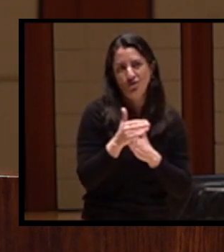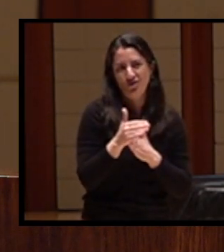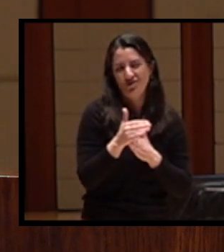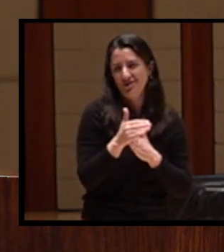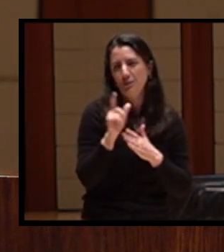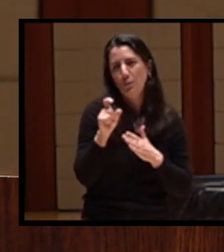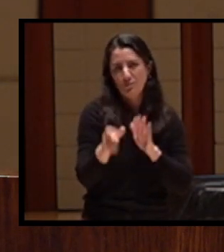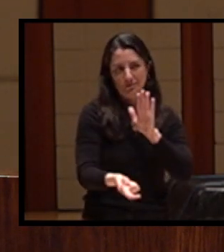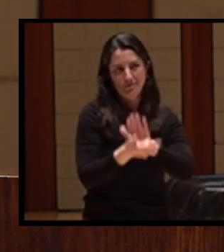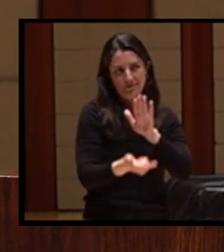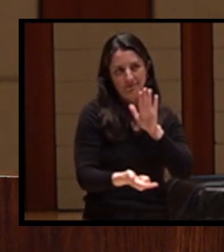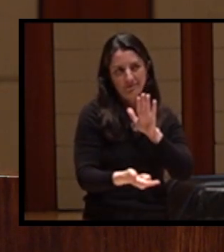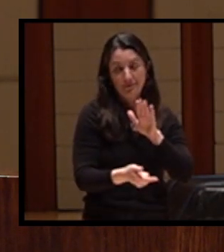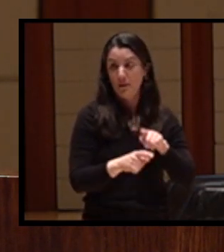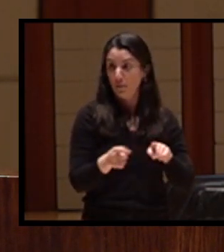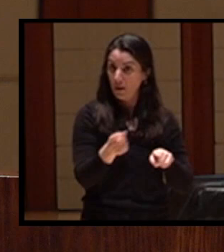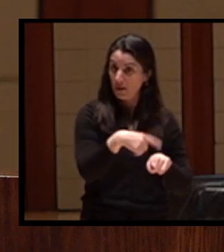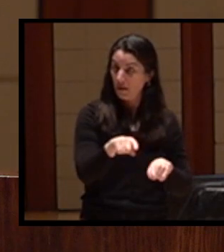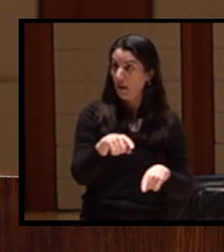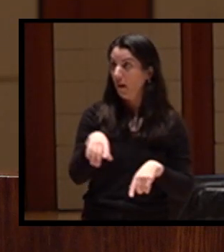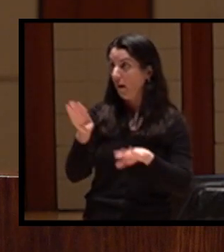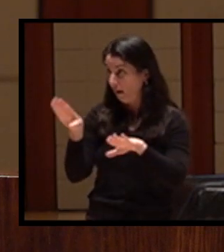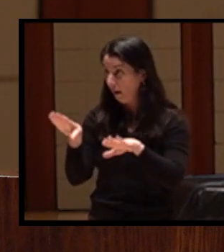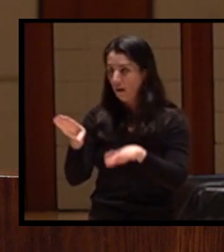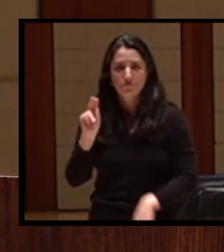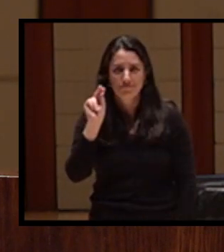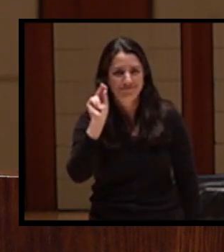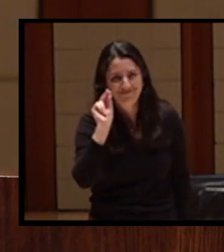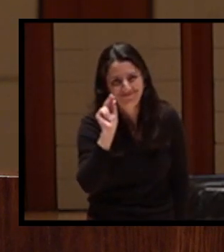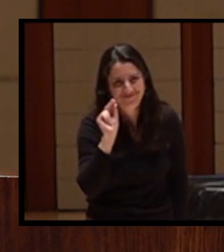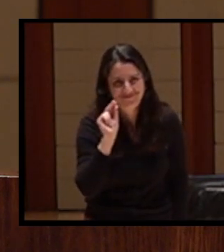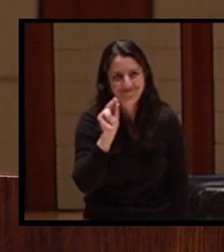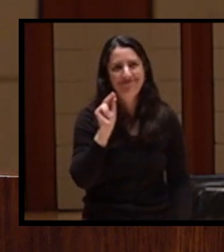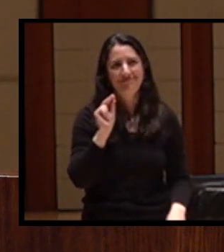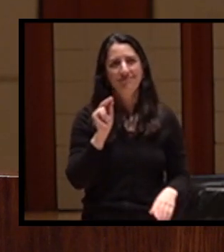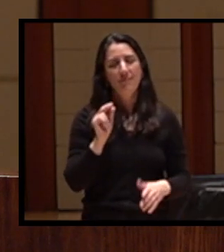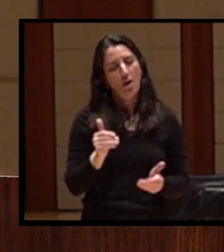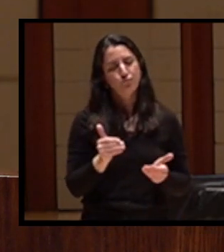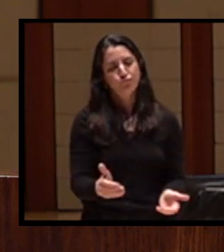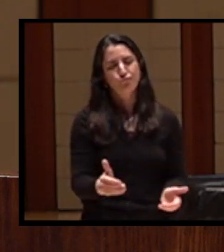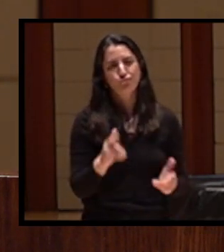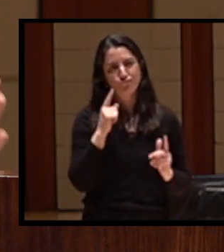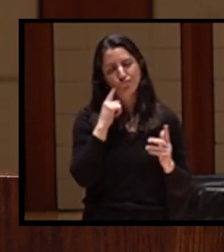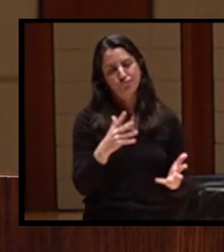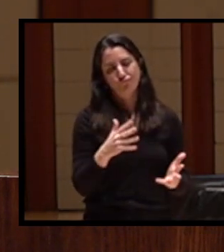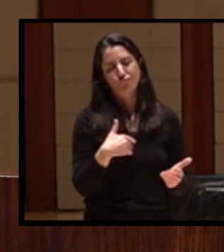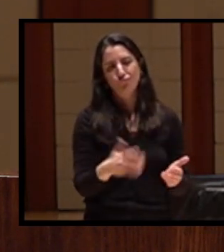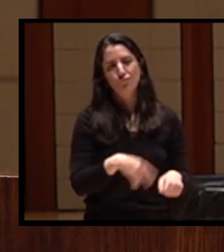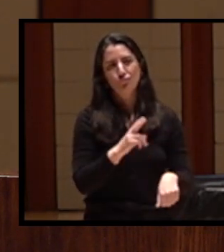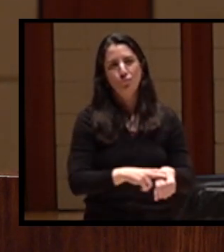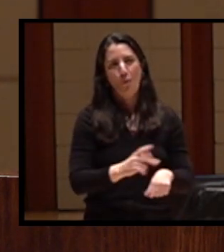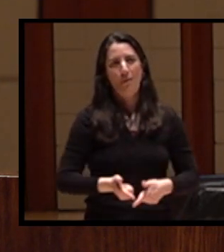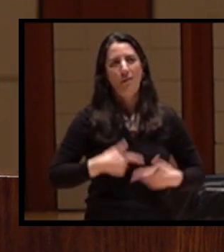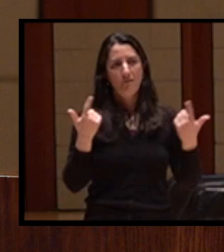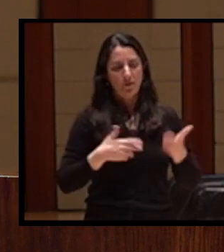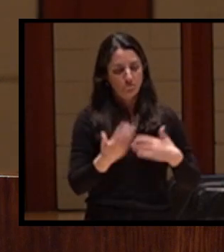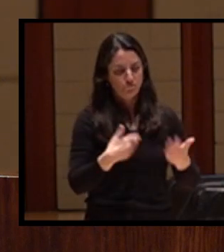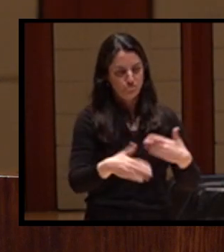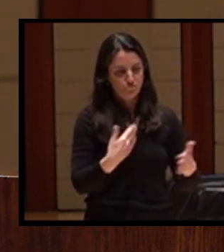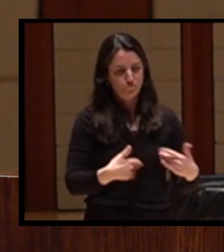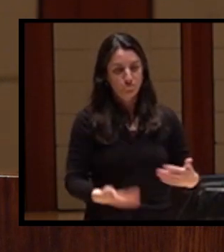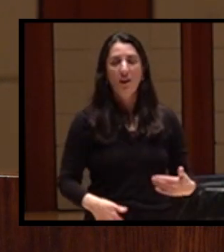In became salmon bootleggers, loading wagons with salmon, covering the top with redwood tree